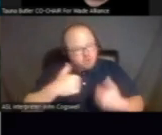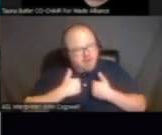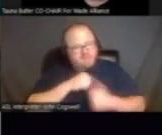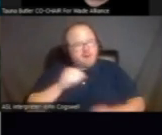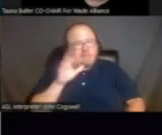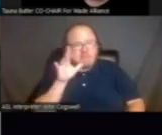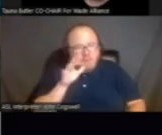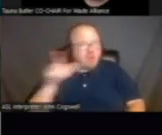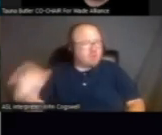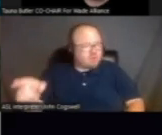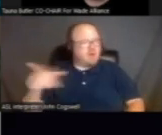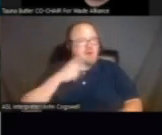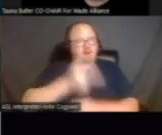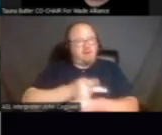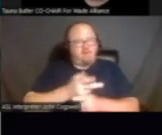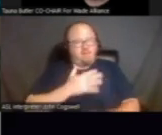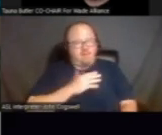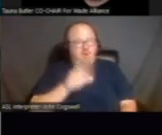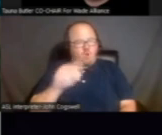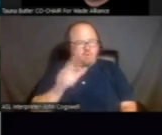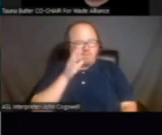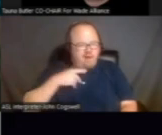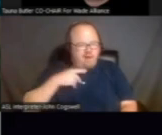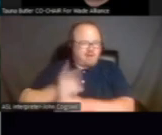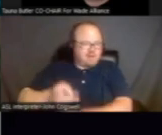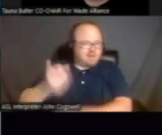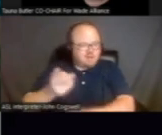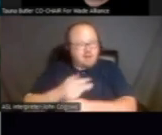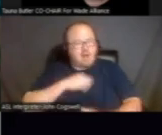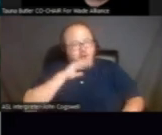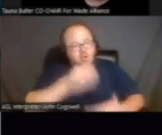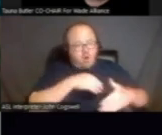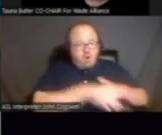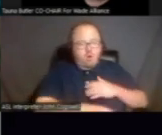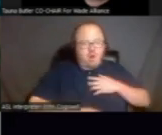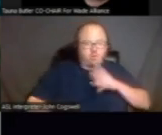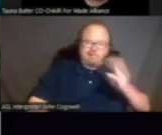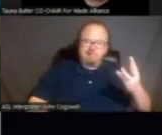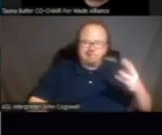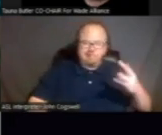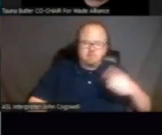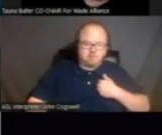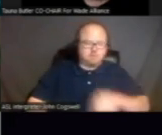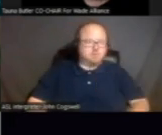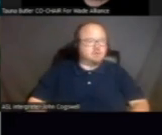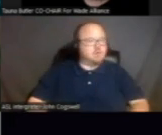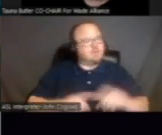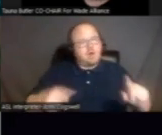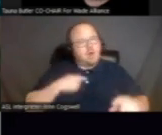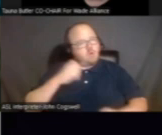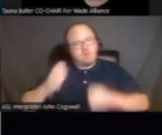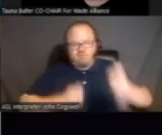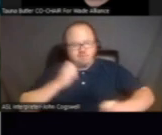mother, I was taking care of my own mother. I had my daughter when I was 16 years old. But I was